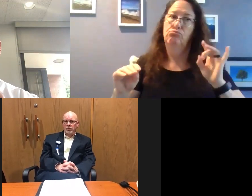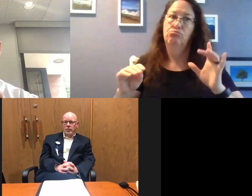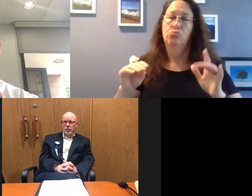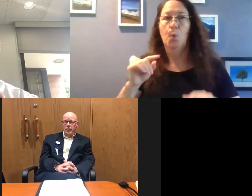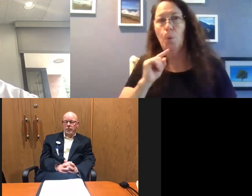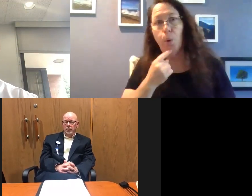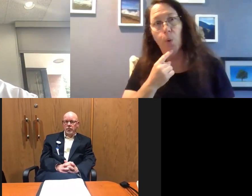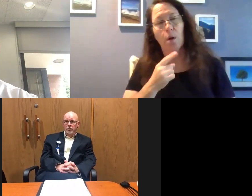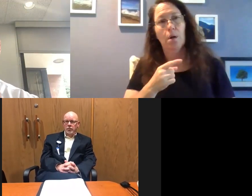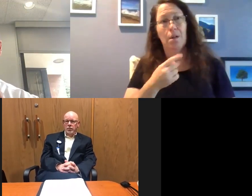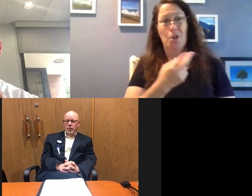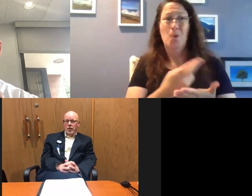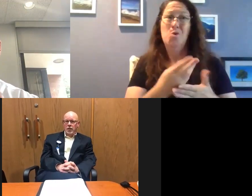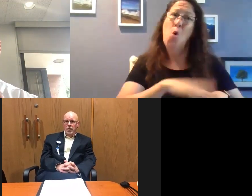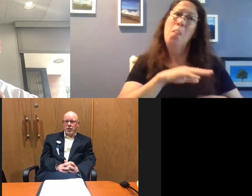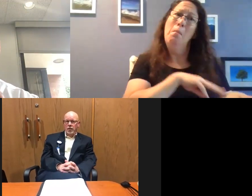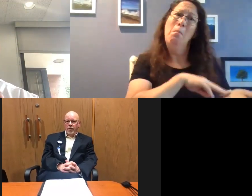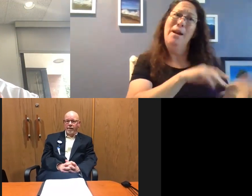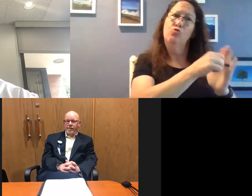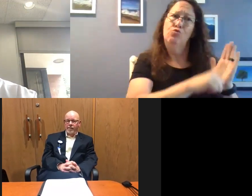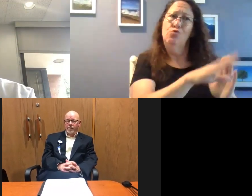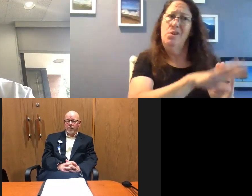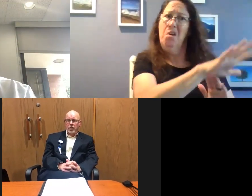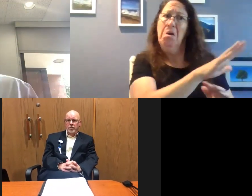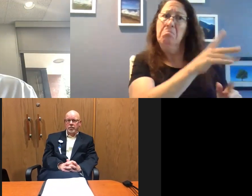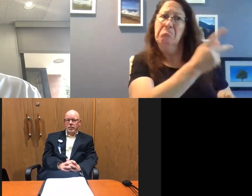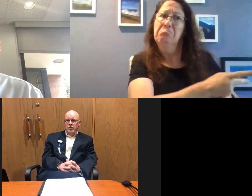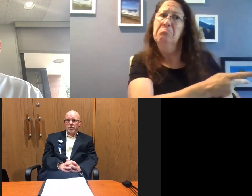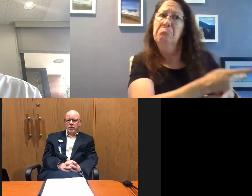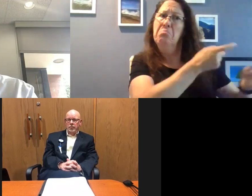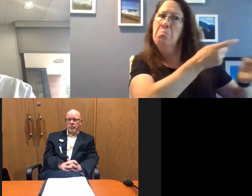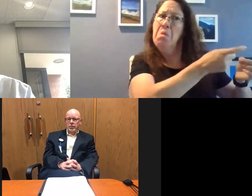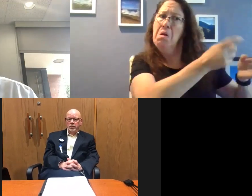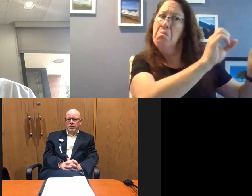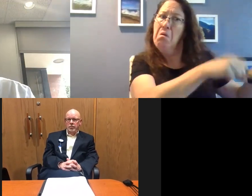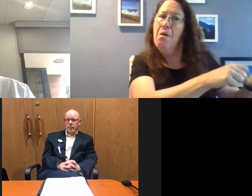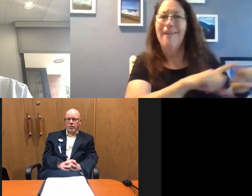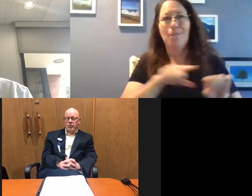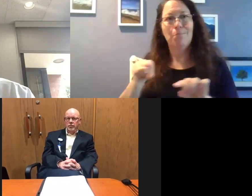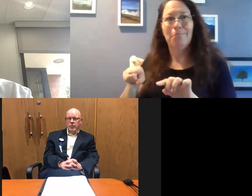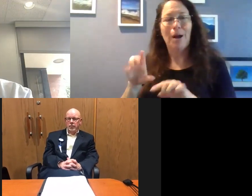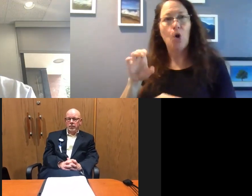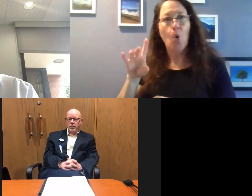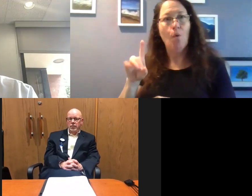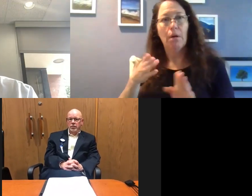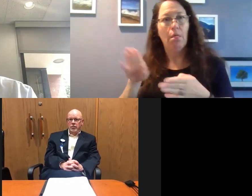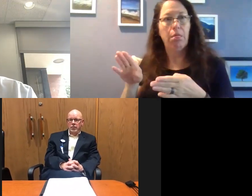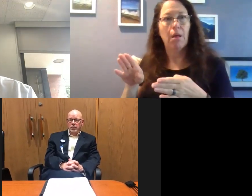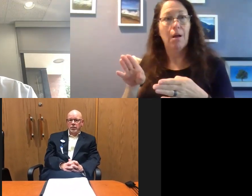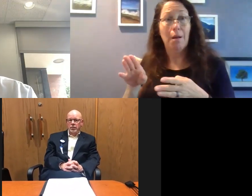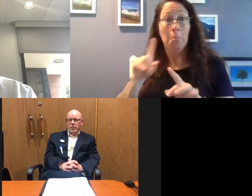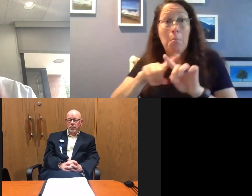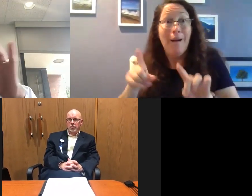than the resources on the medical surgical site. So we can do that. And Bob said it well, you pull these